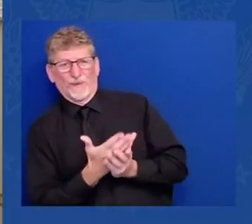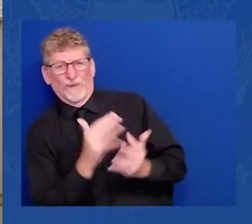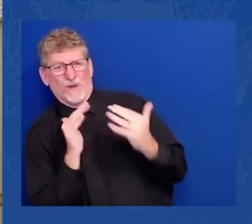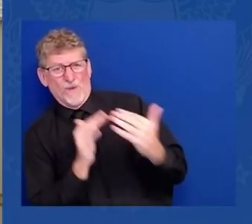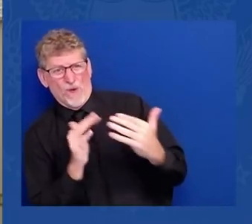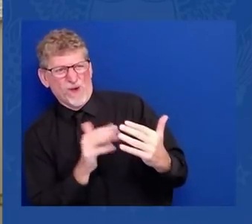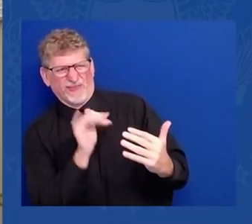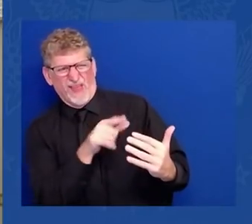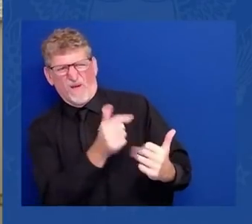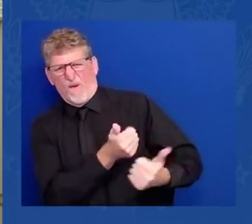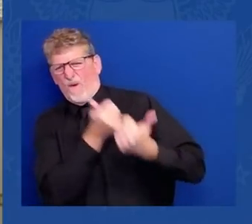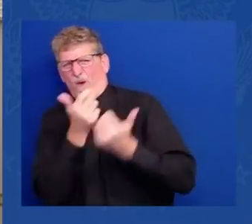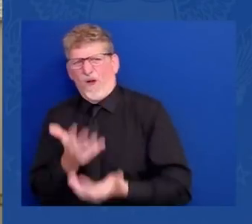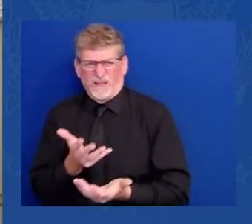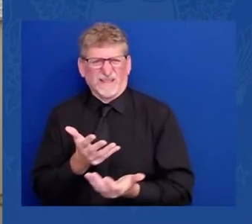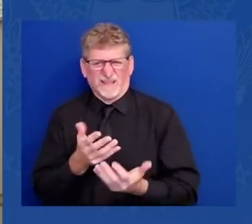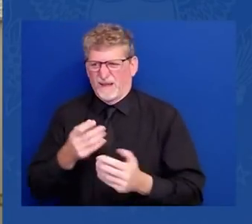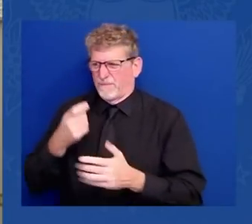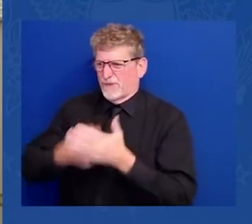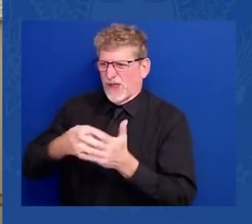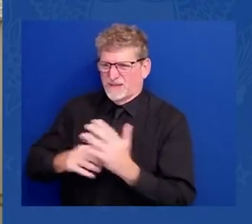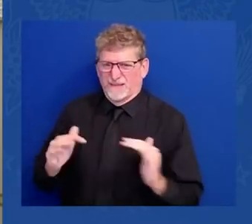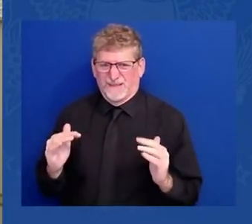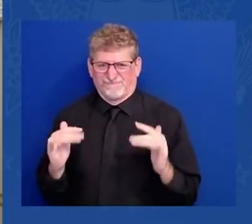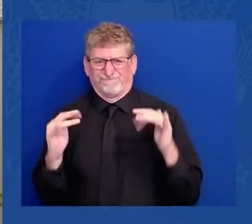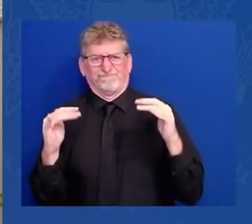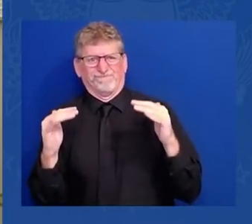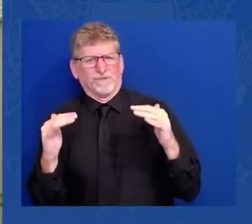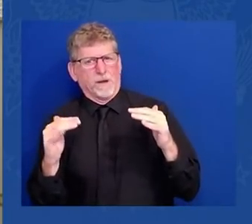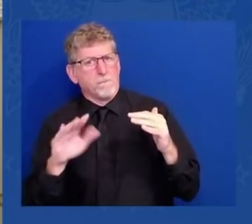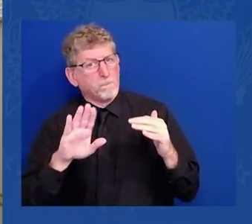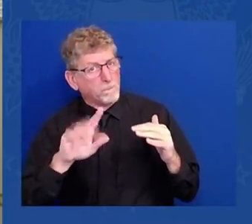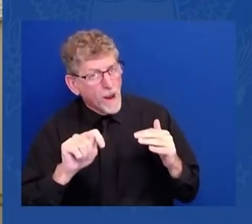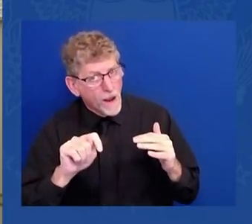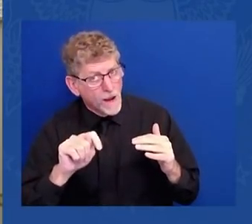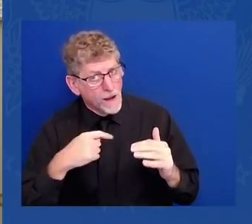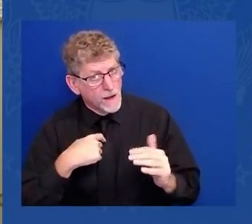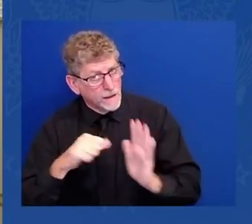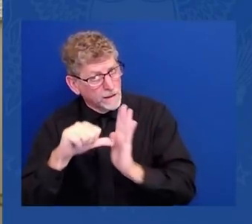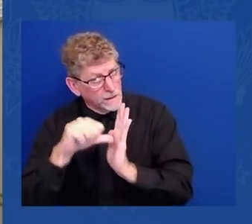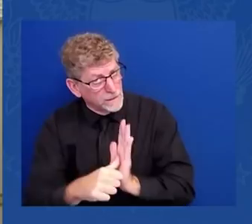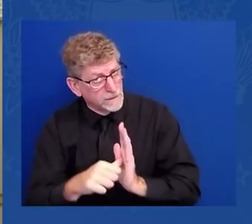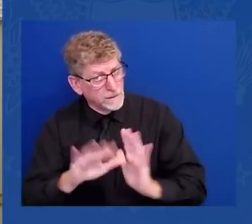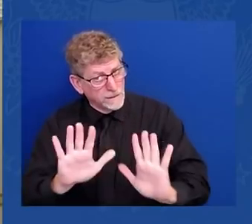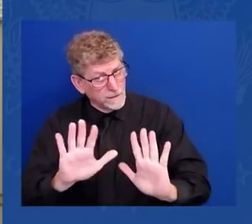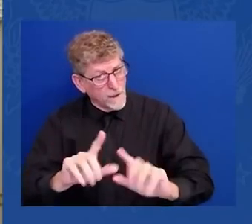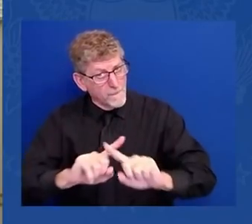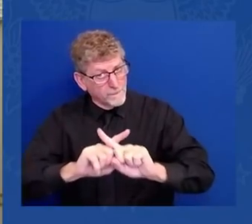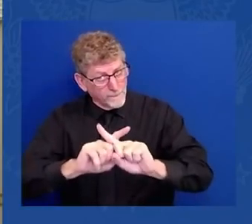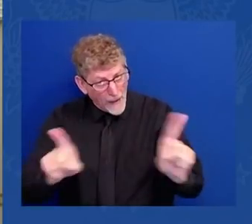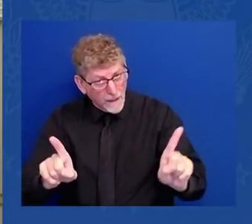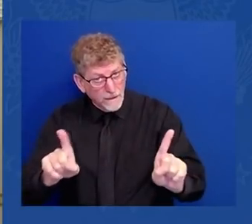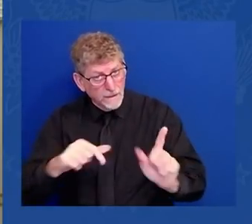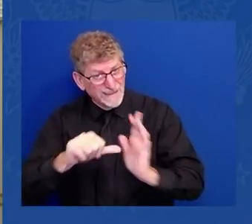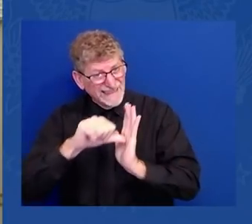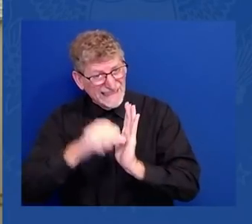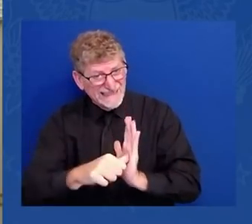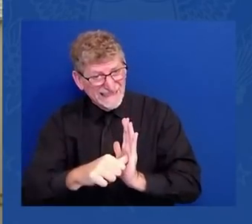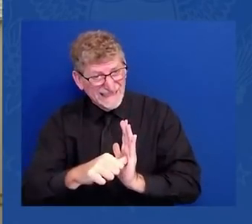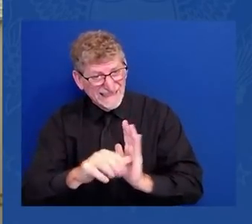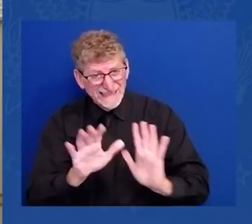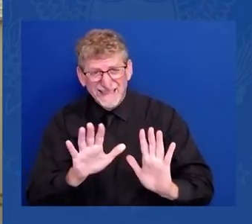excuse to exercise excessive price increases or padding profits or any kind of effort to exploit this situation,